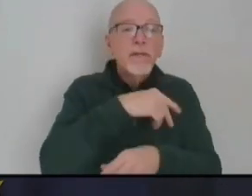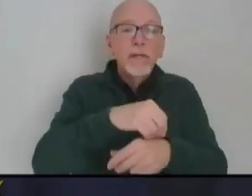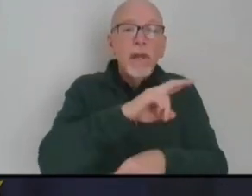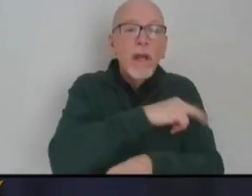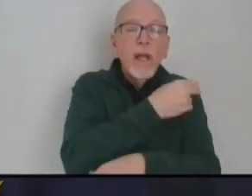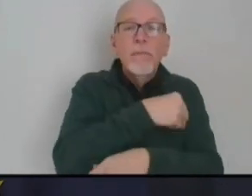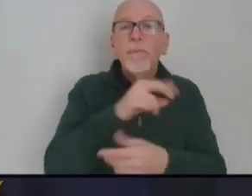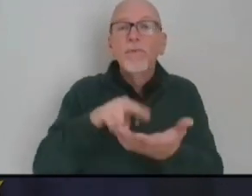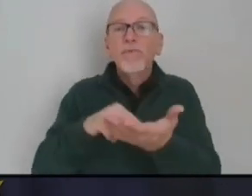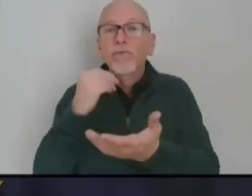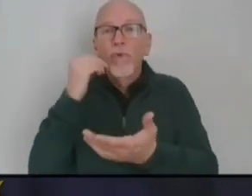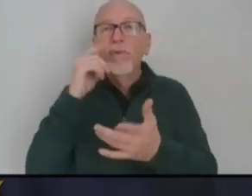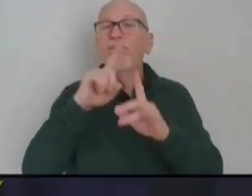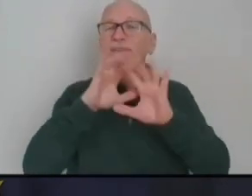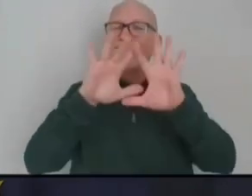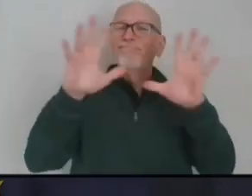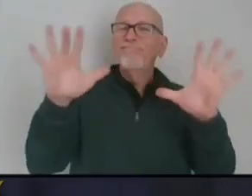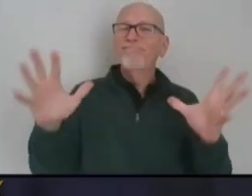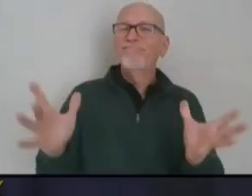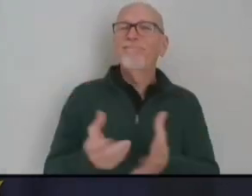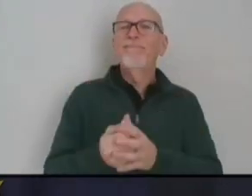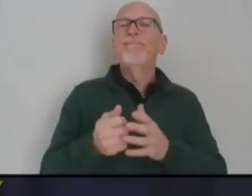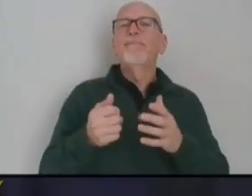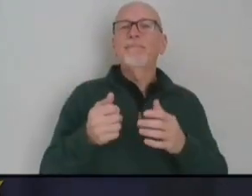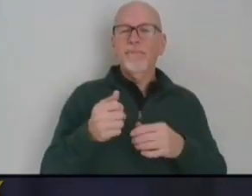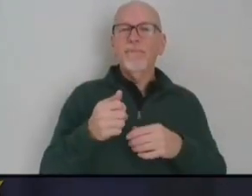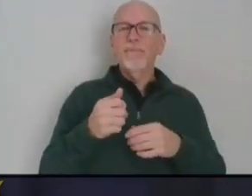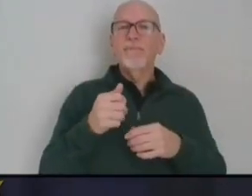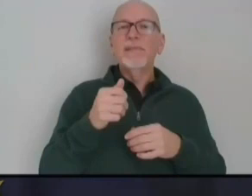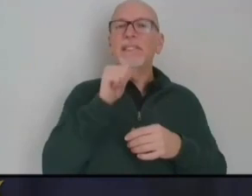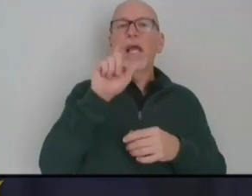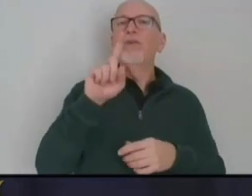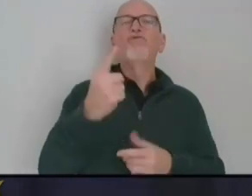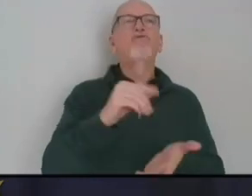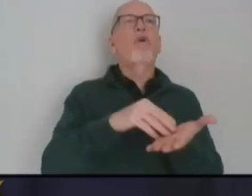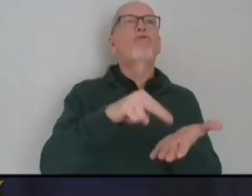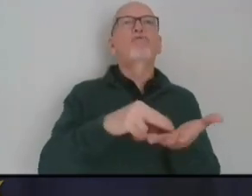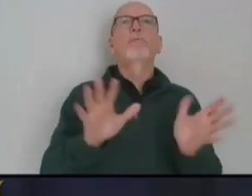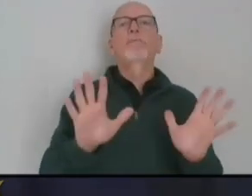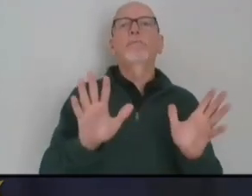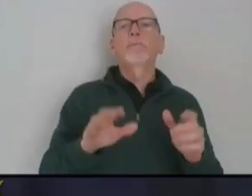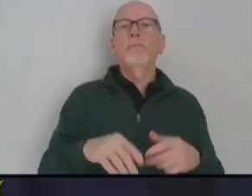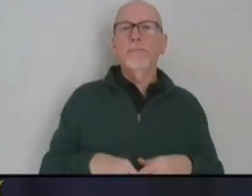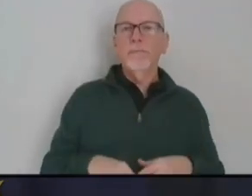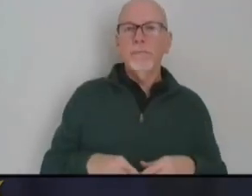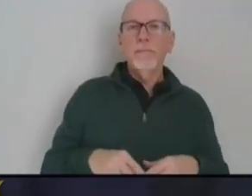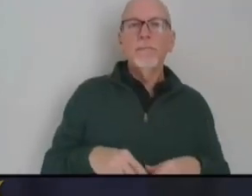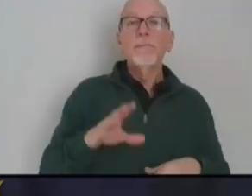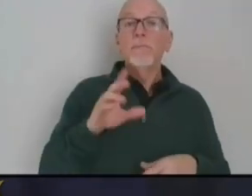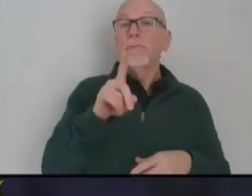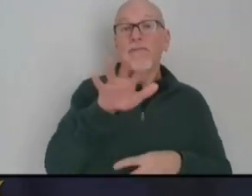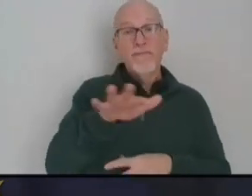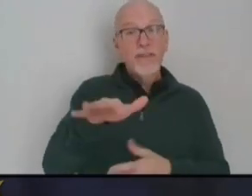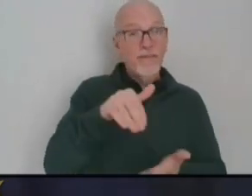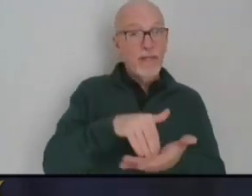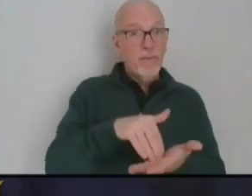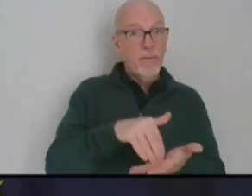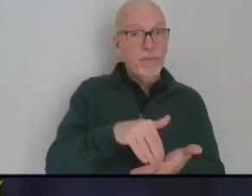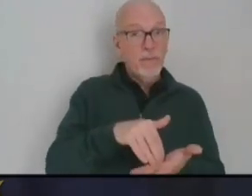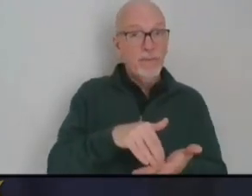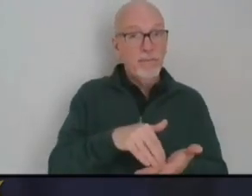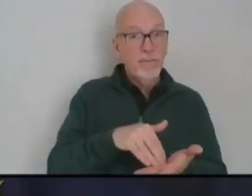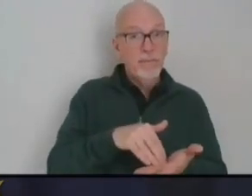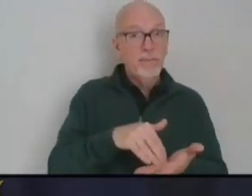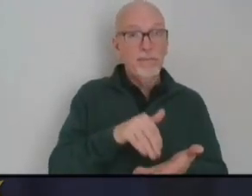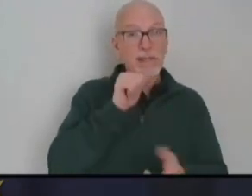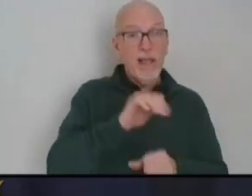-term care facilities. So it is much more than what you would typically think about as a clinician. And so while it is 55,000 and that is not enough,